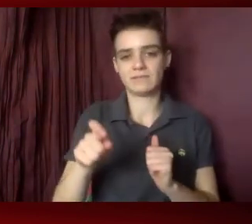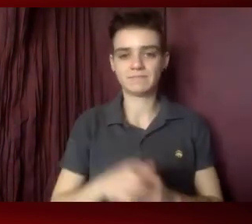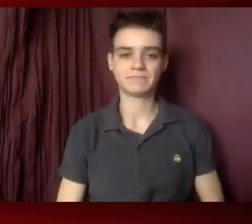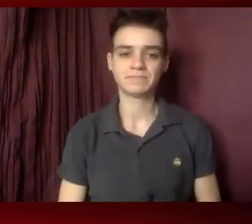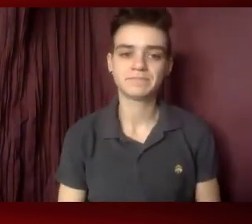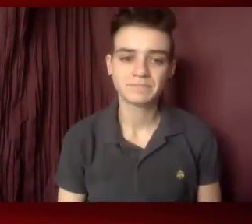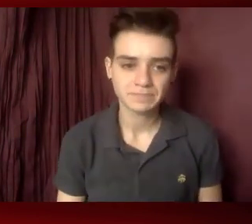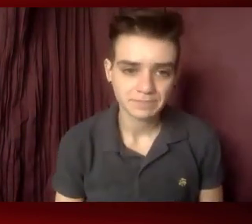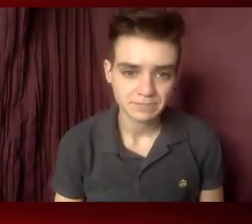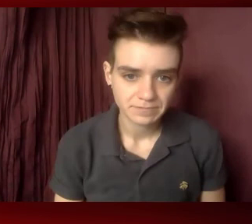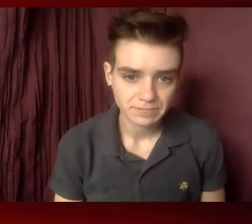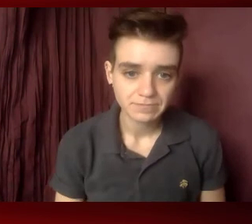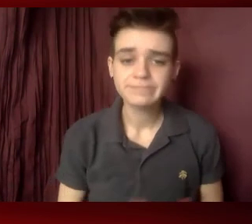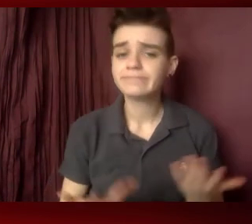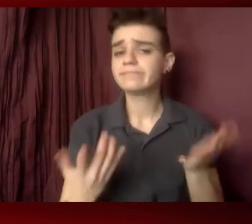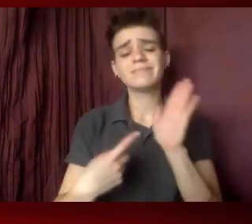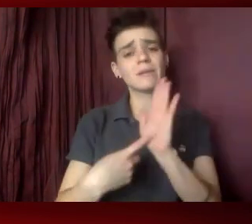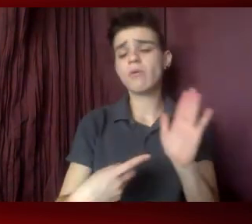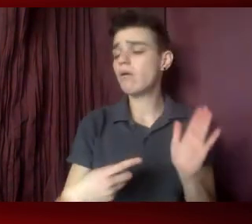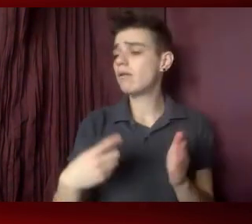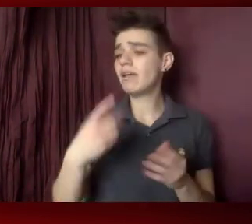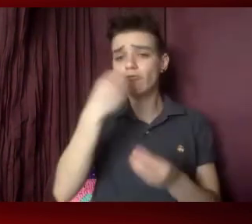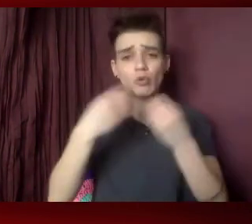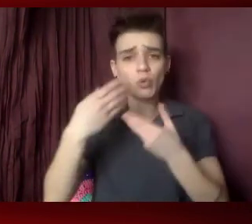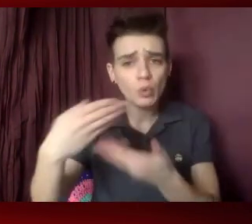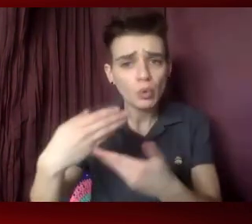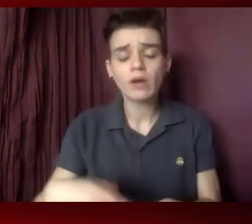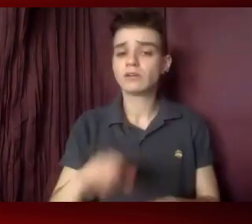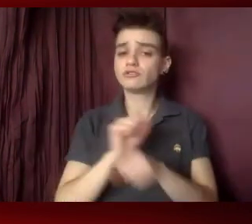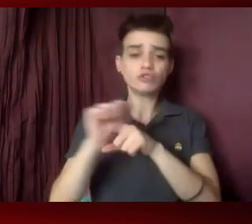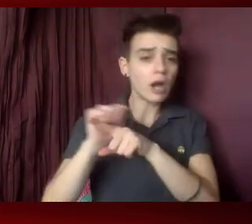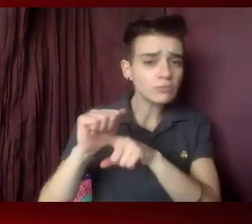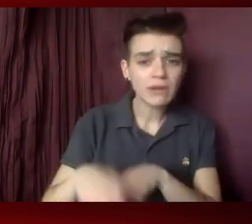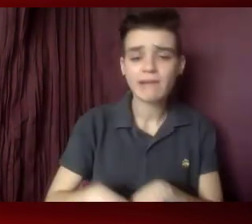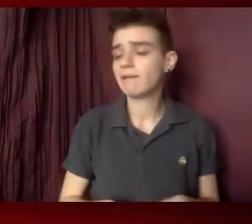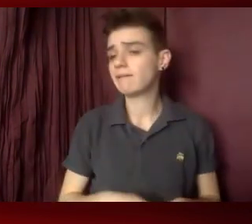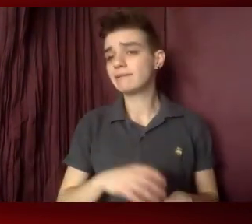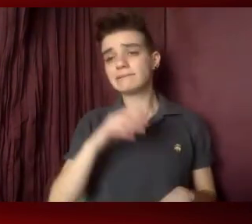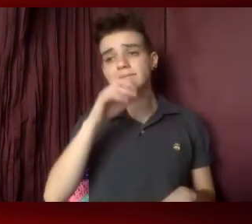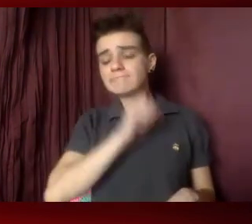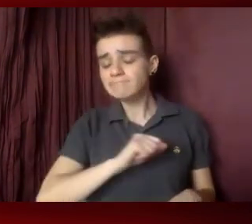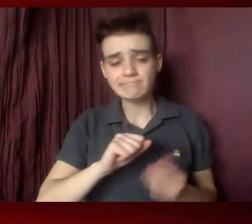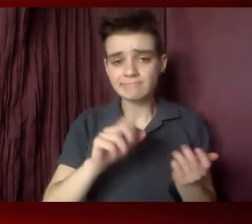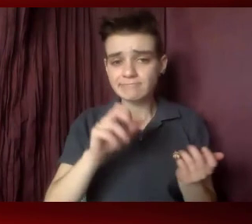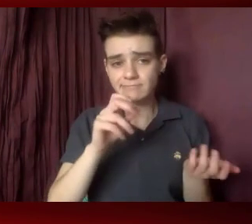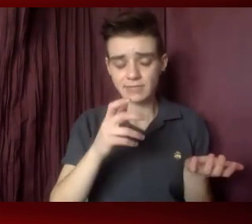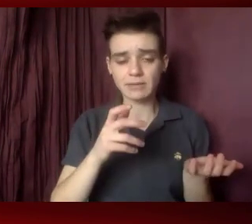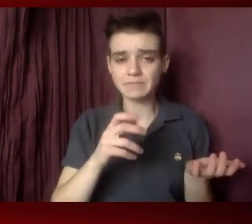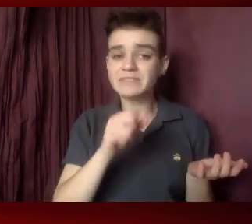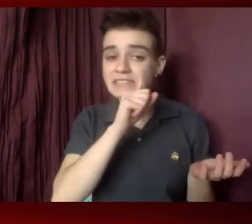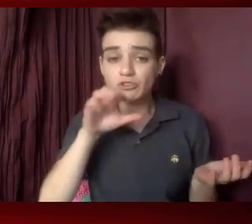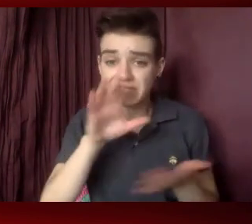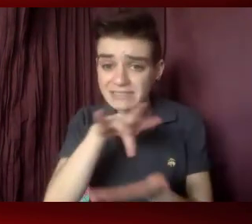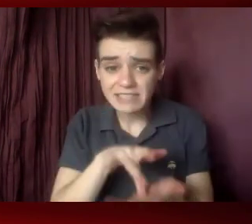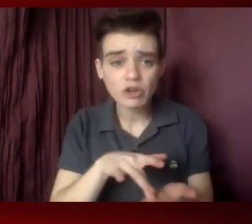meals, job training, senior centers, health promotions, benefits enrollment, caregiver support, etc. But this